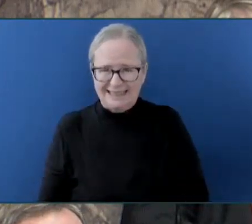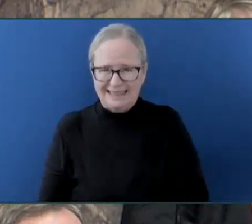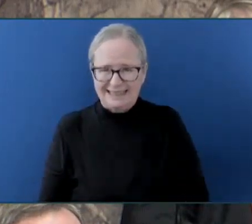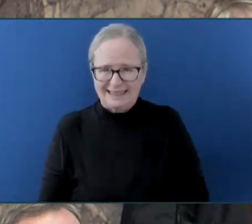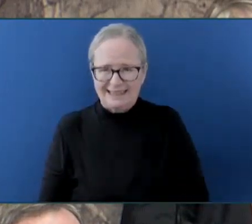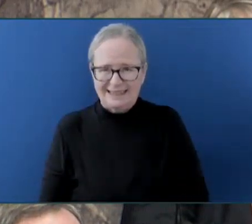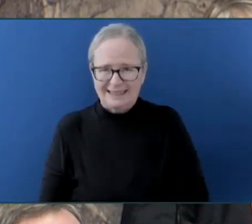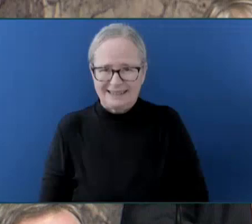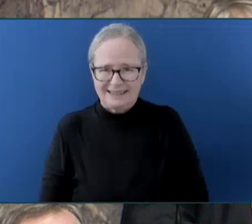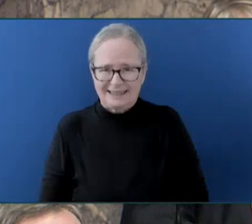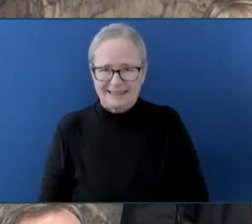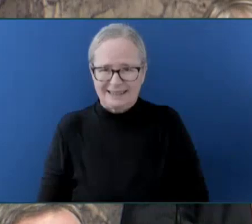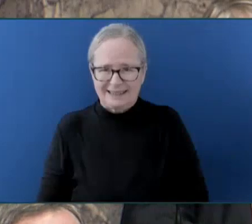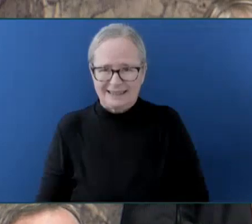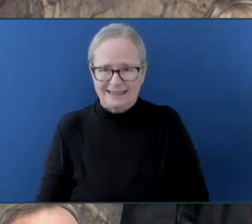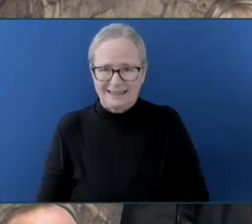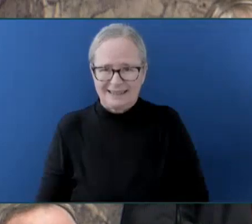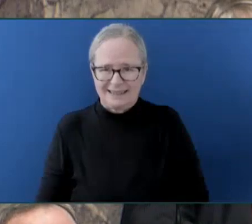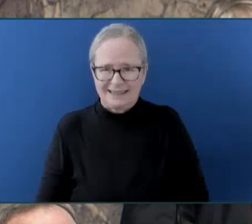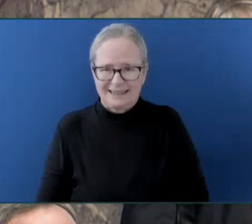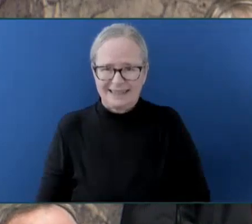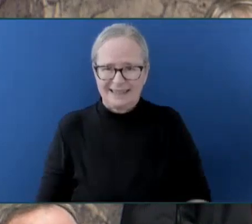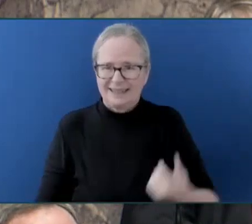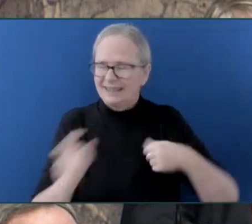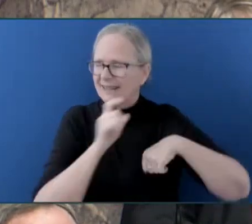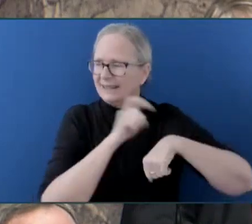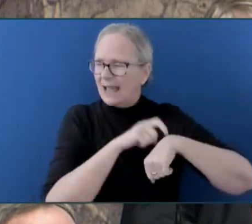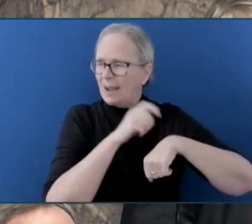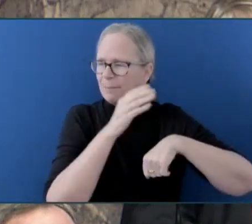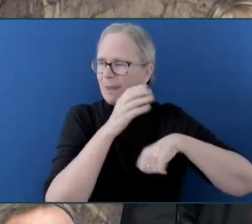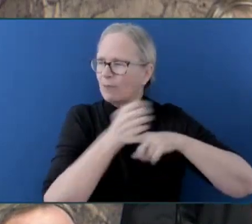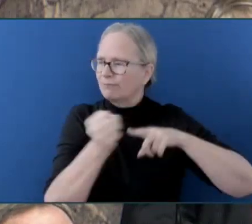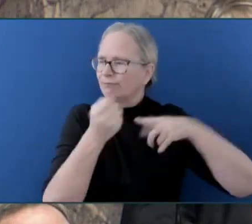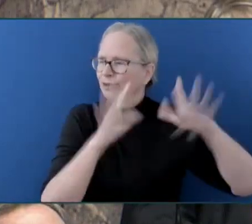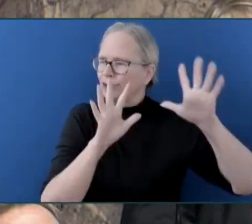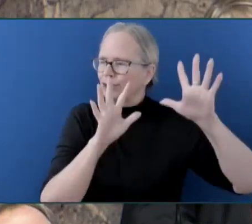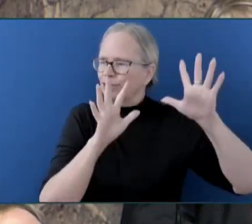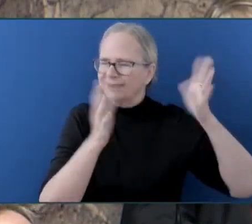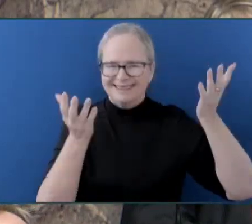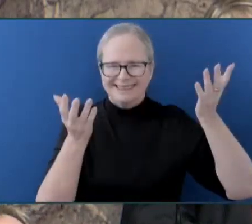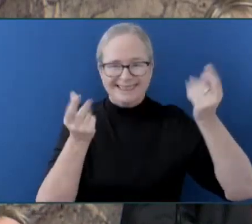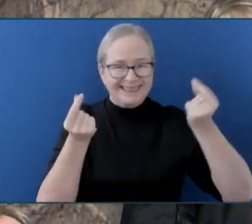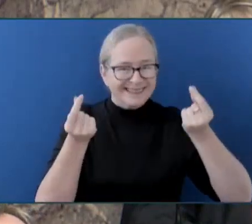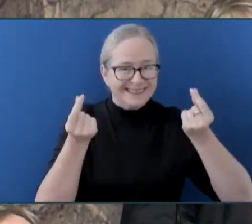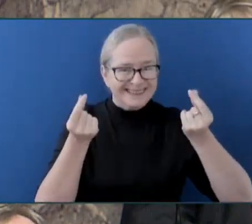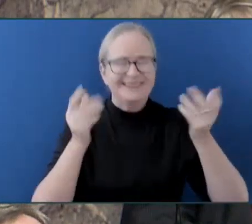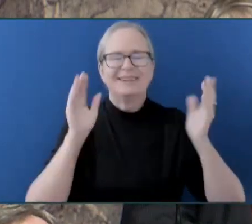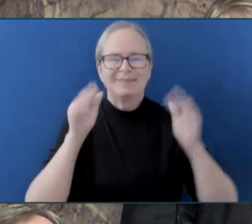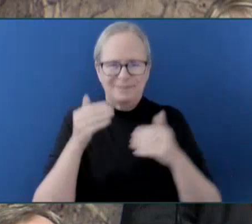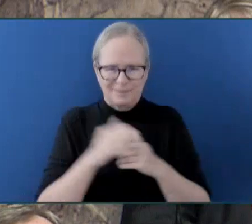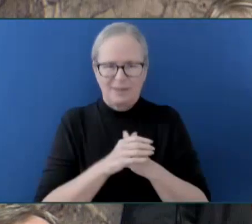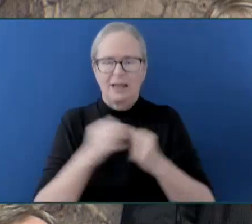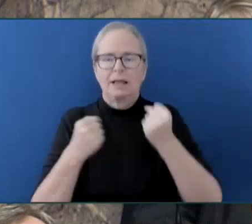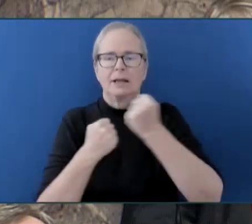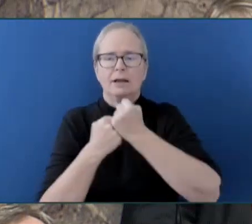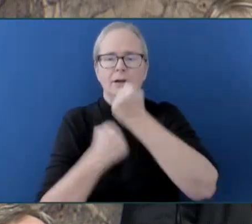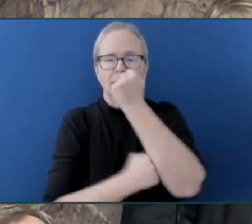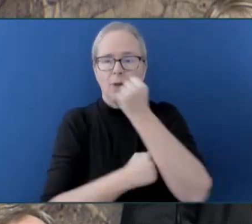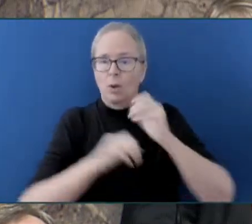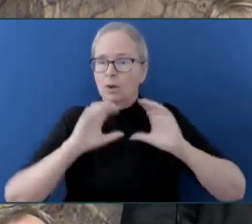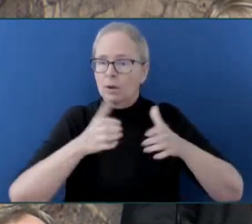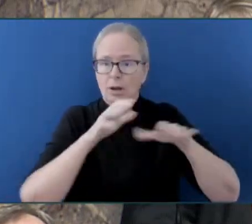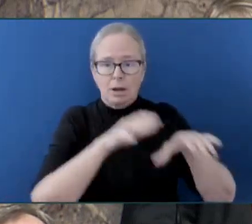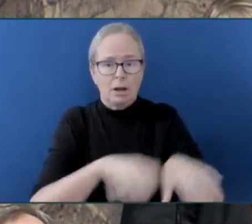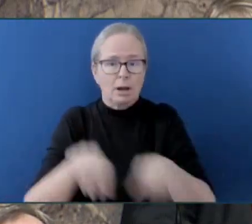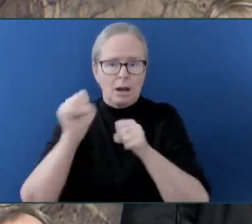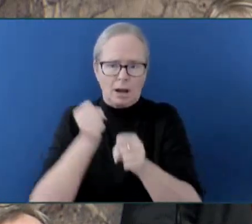The Kitimat General Hospital Foundation held a gala, their annual gala, and LNG Canada shocked the room with coming up with